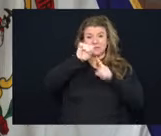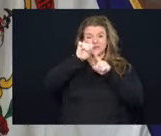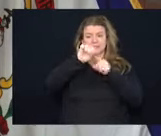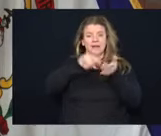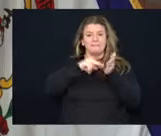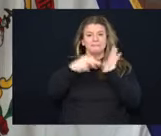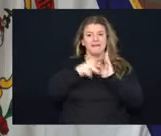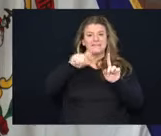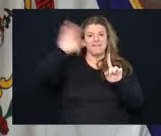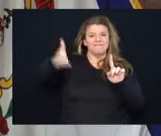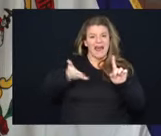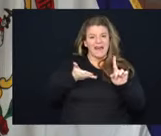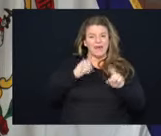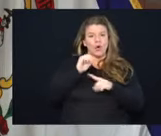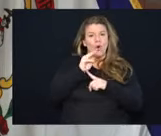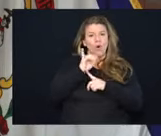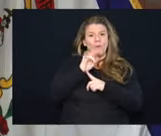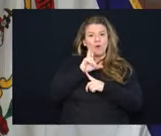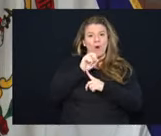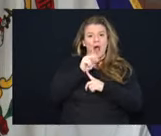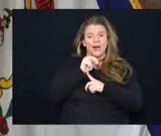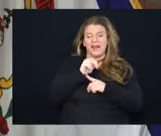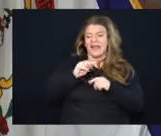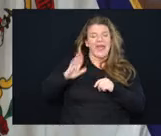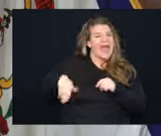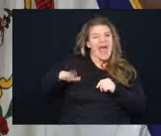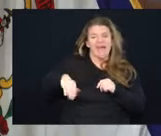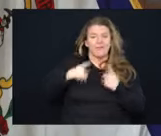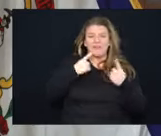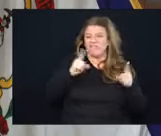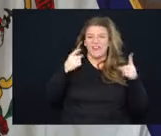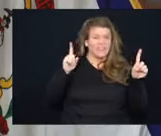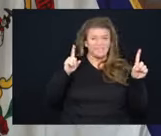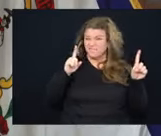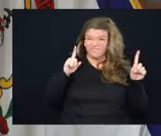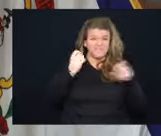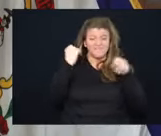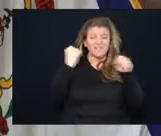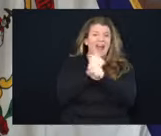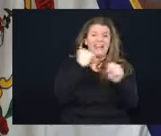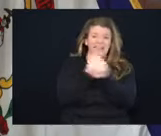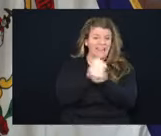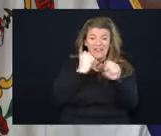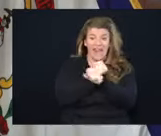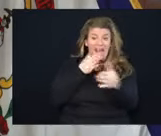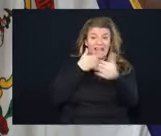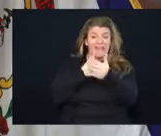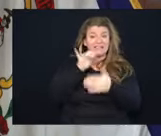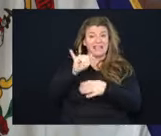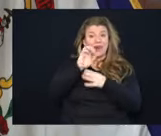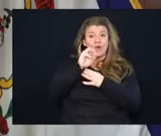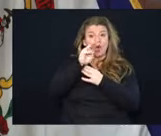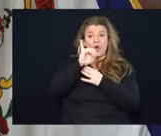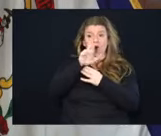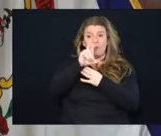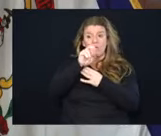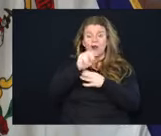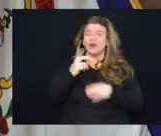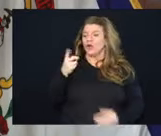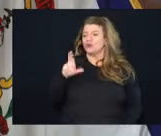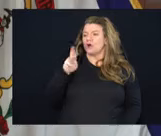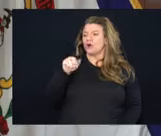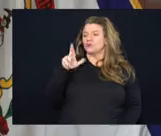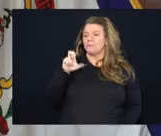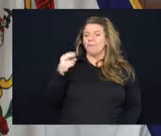Omicron variant have not been very effective. They're they're they're in and Dr. Dr. Marsh and